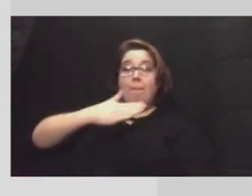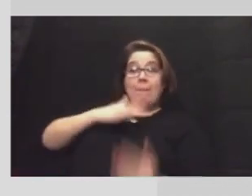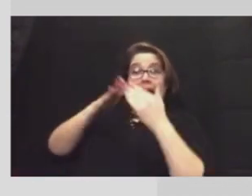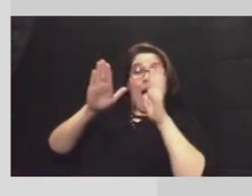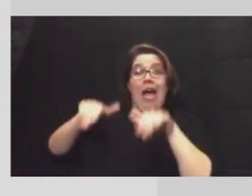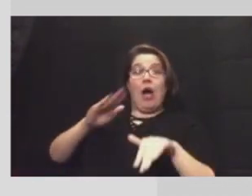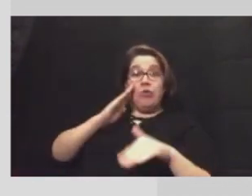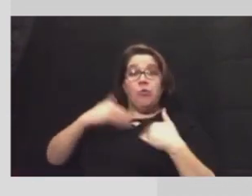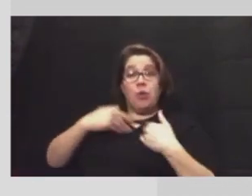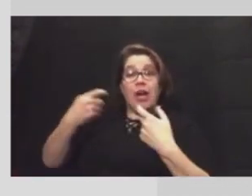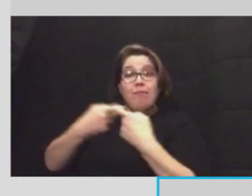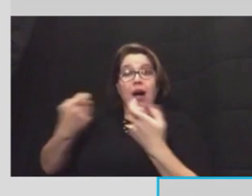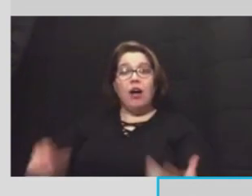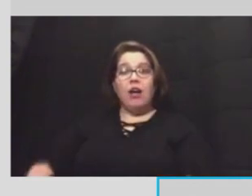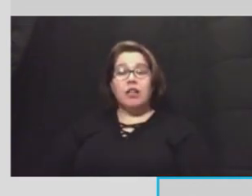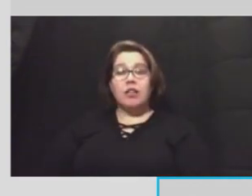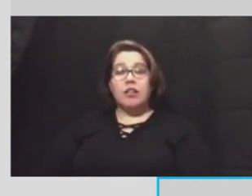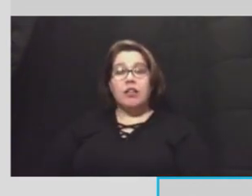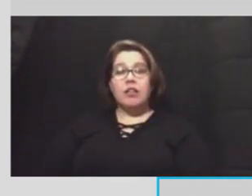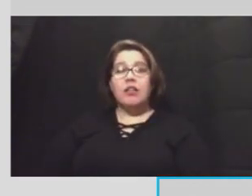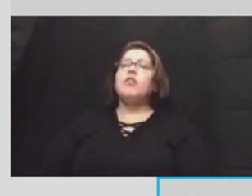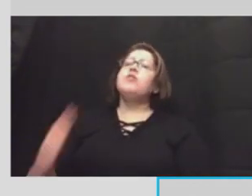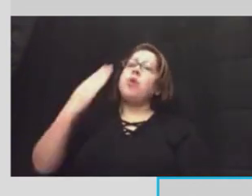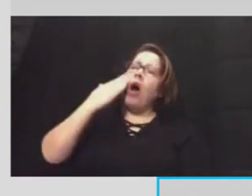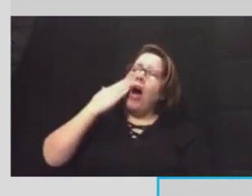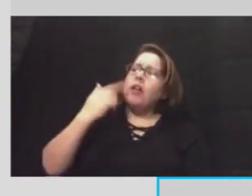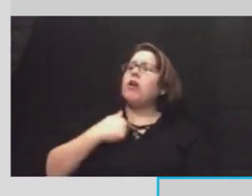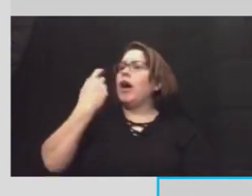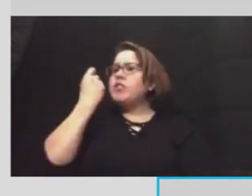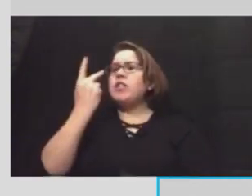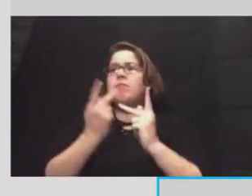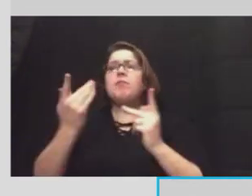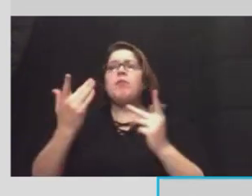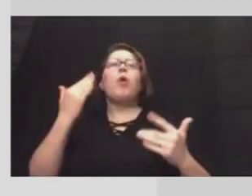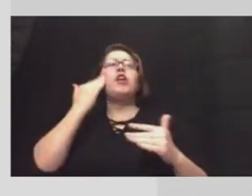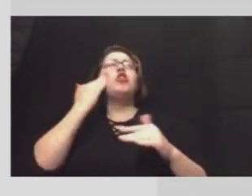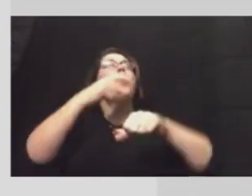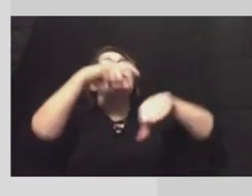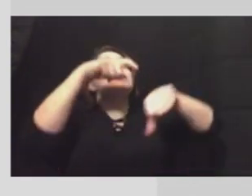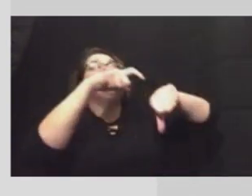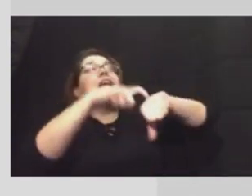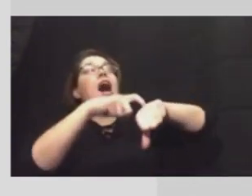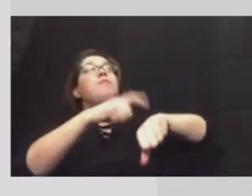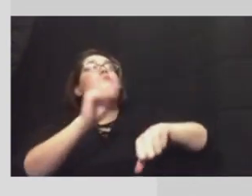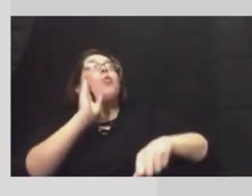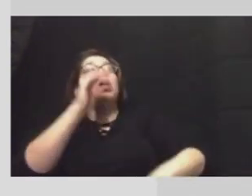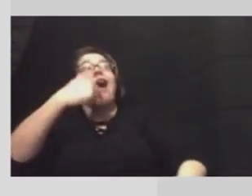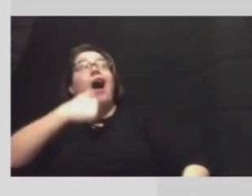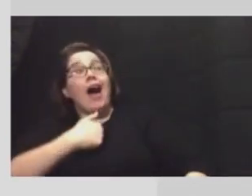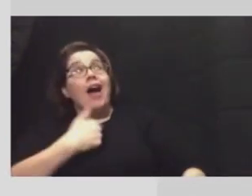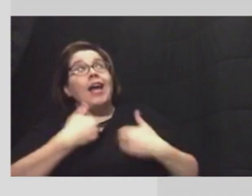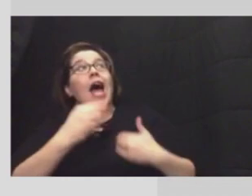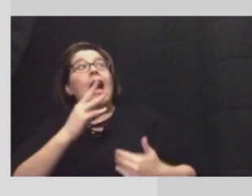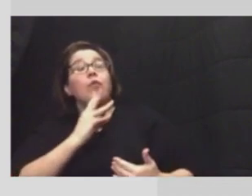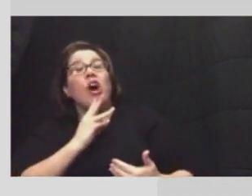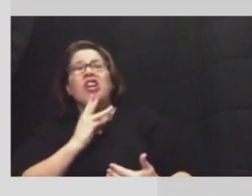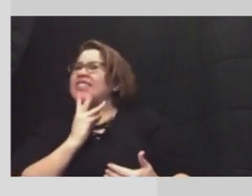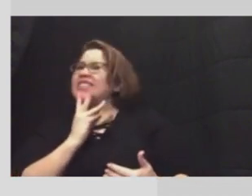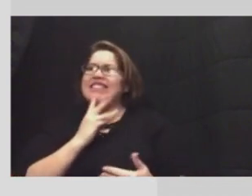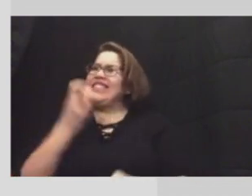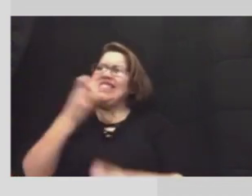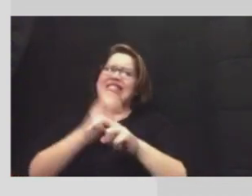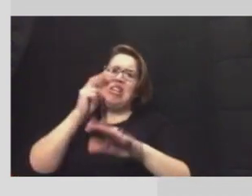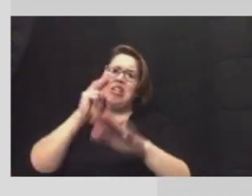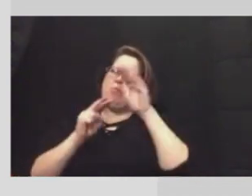going to have power and so i know and understand that people want to know when will i have water uh but it's very hard it's very